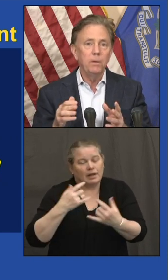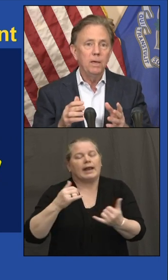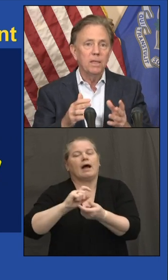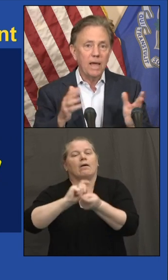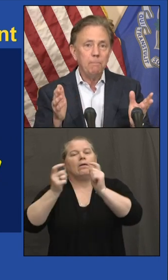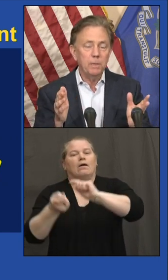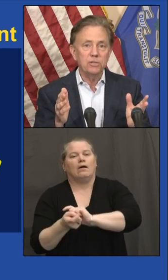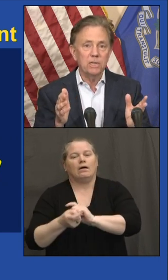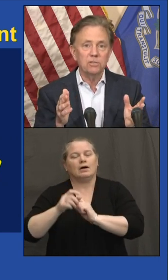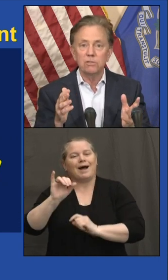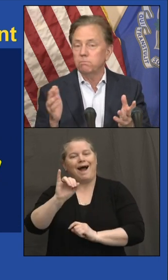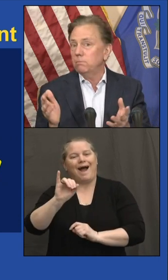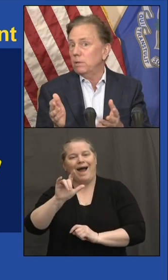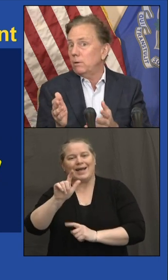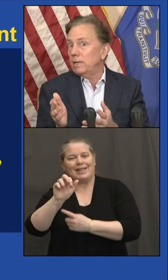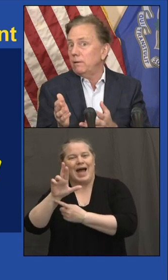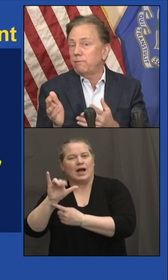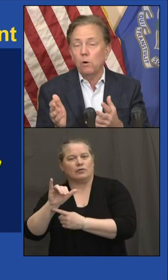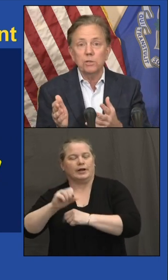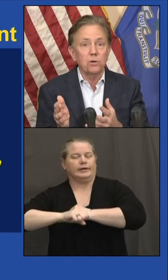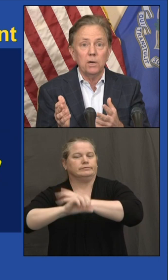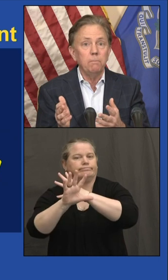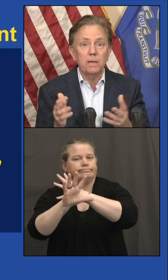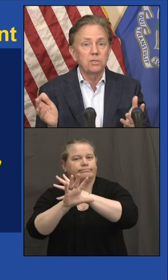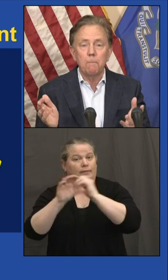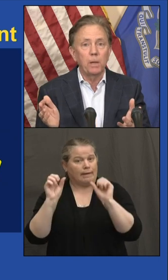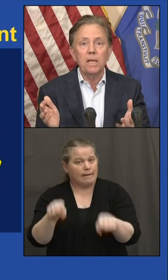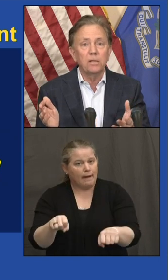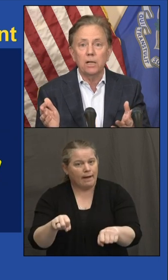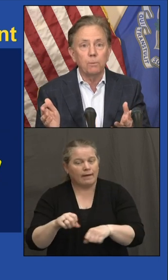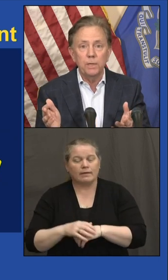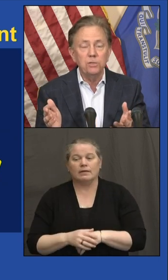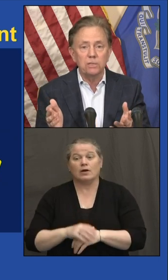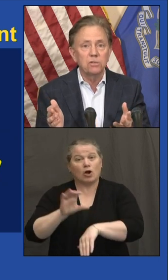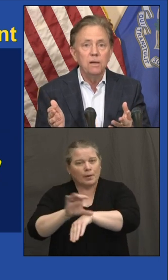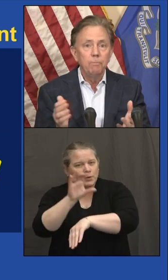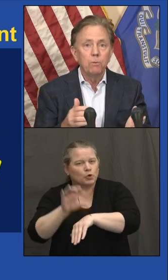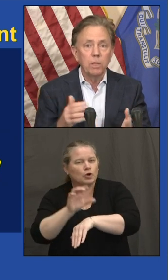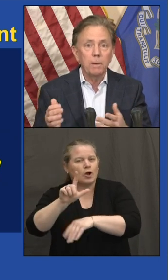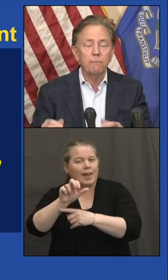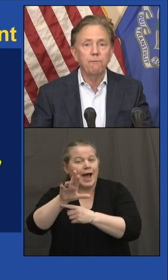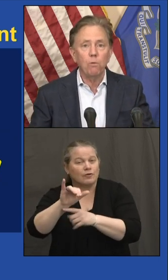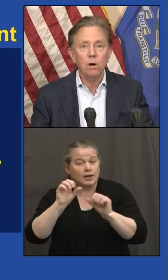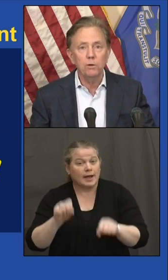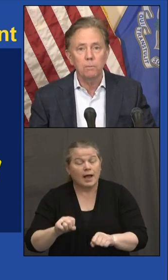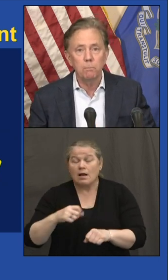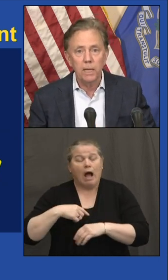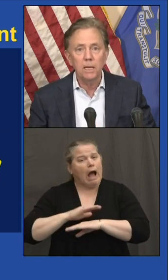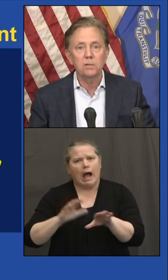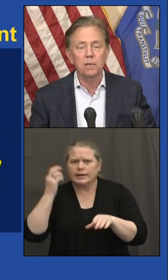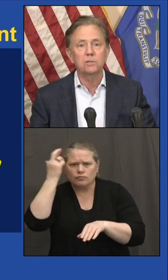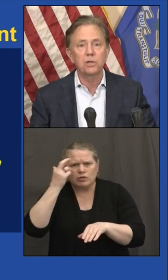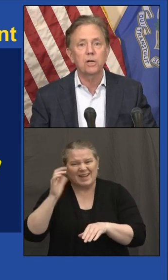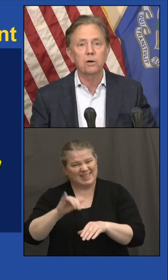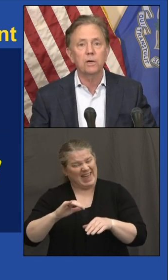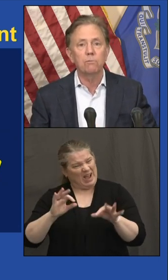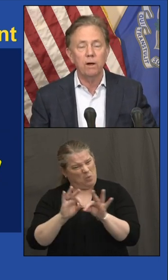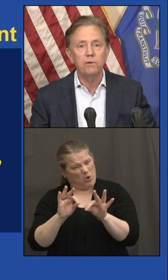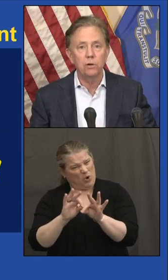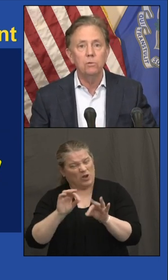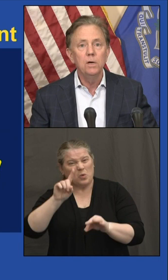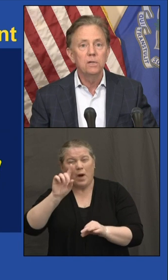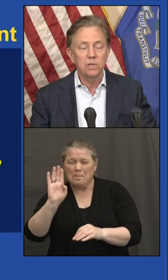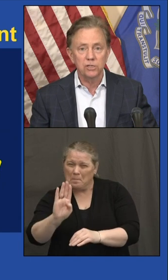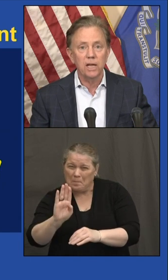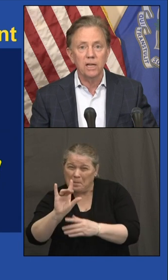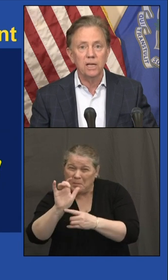now, that business, you know, I didn't focus on it, is a billion-dollar business with about $400 million a year in